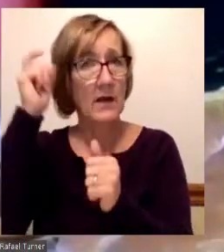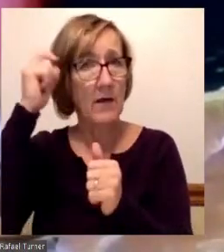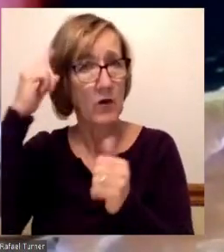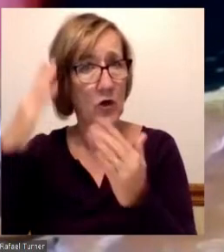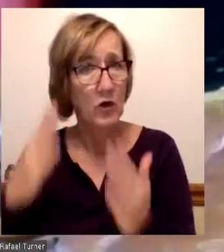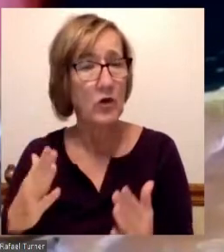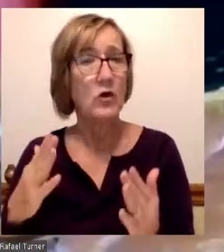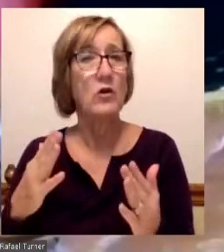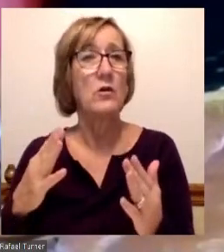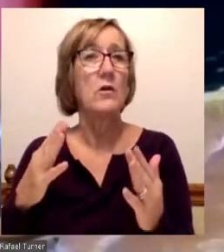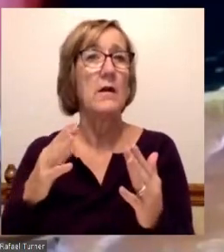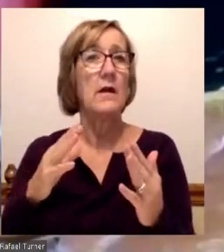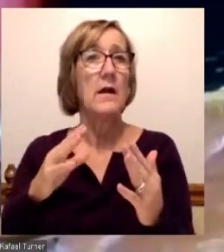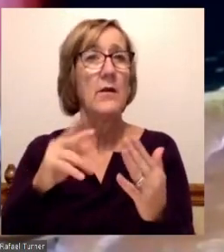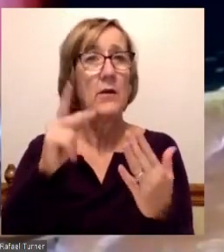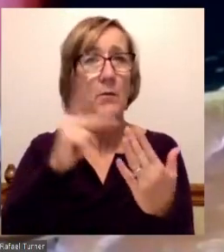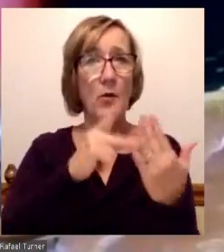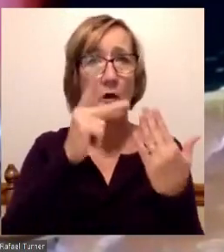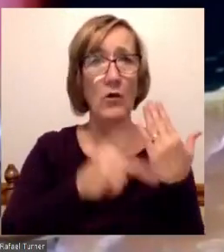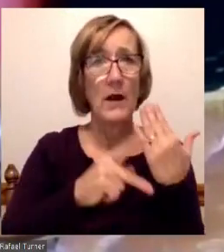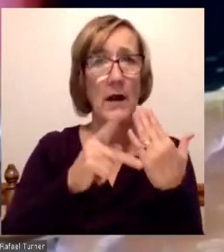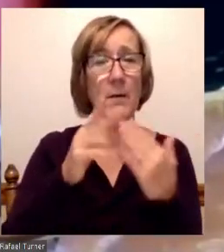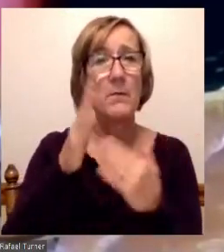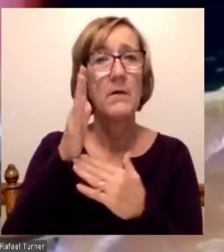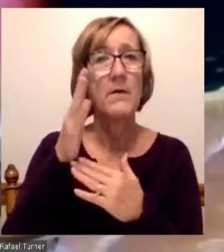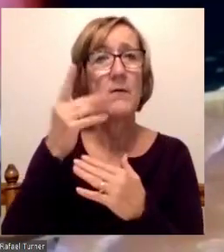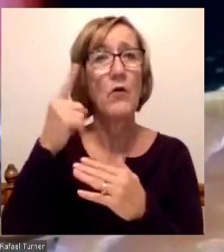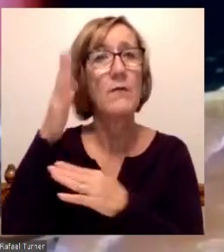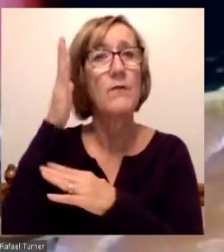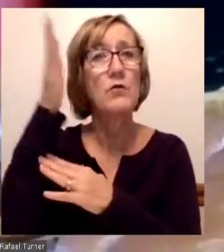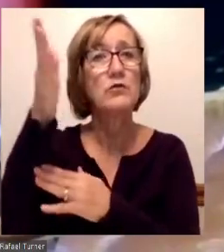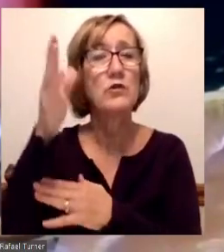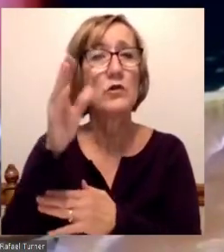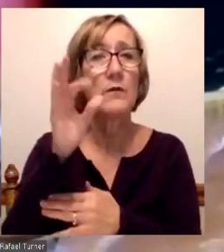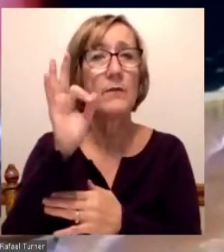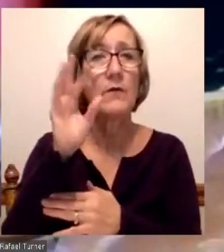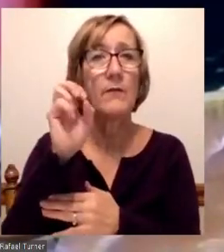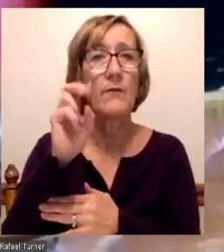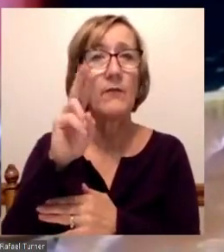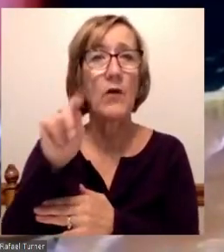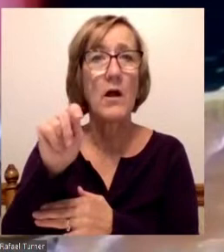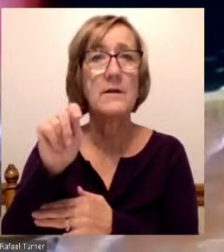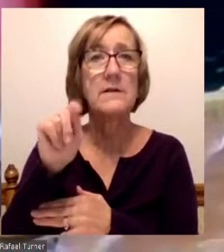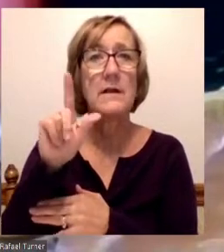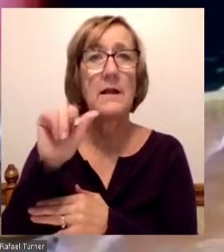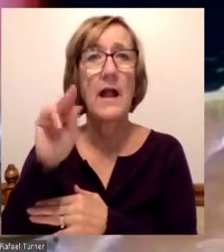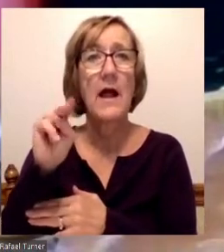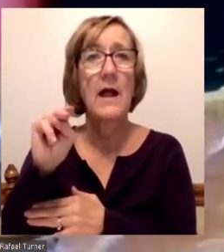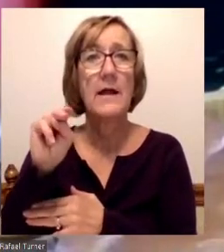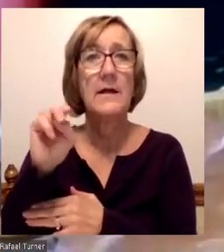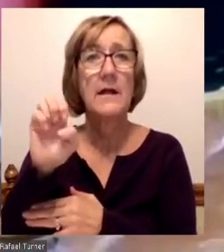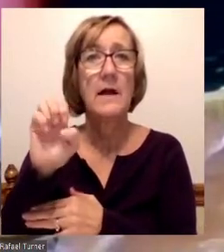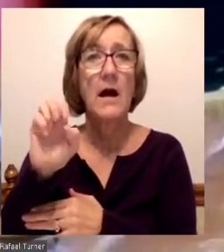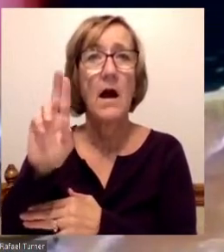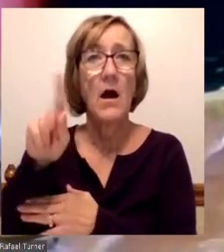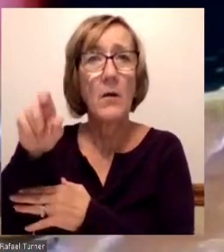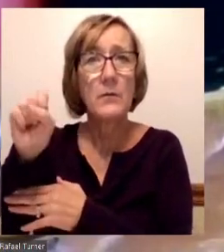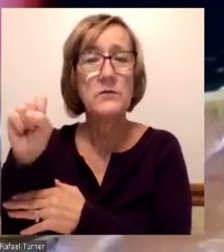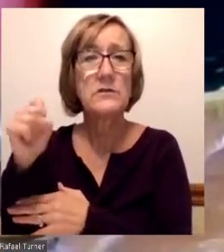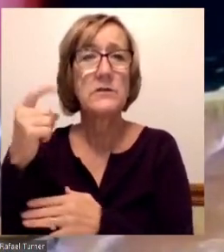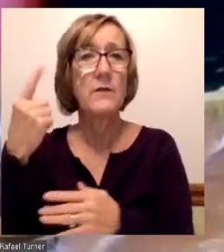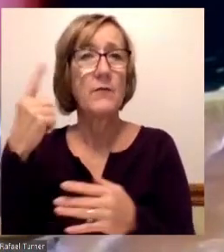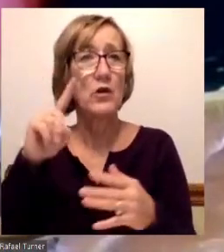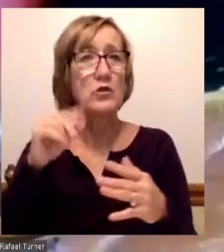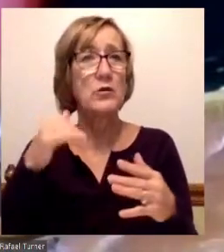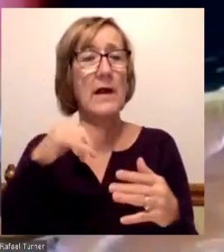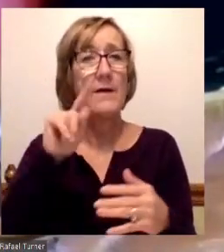the program Futures for Frontliners, the program for essential workers and frontline workers to have a tuition-free path